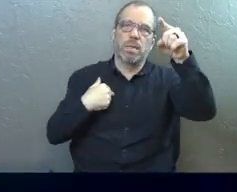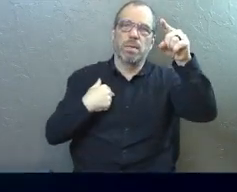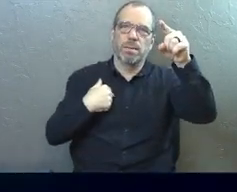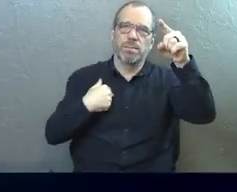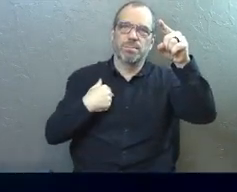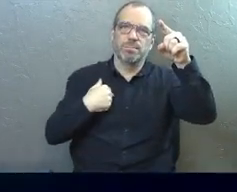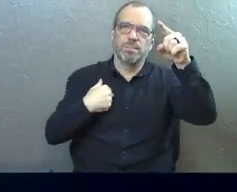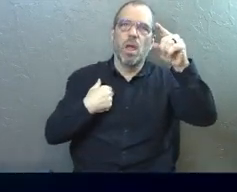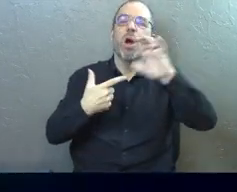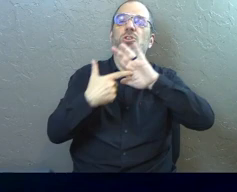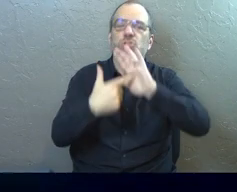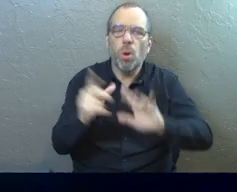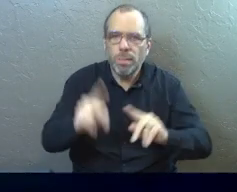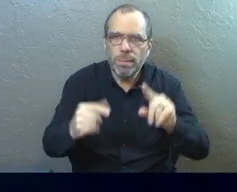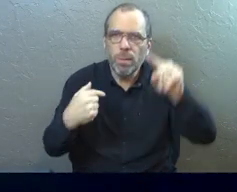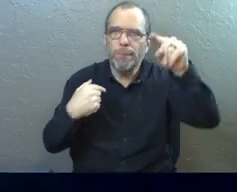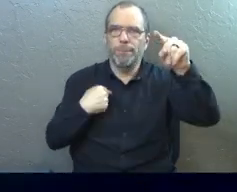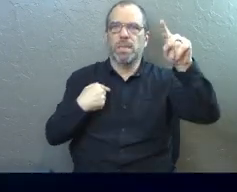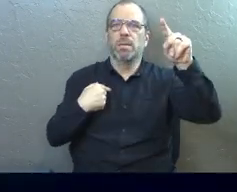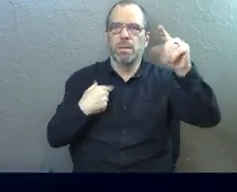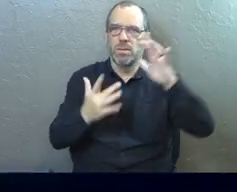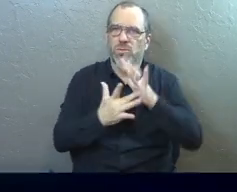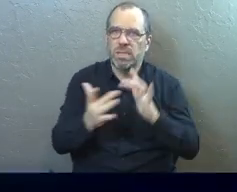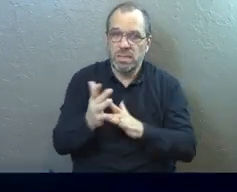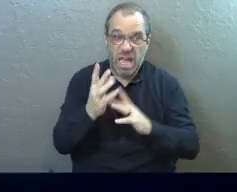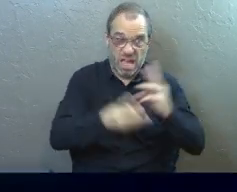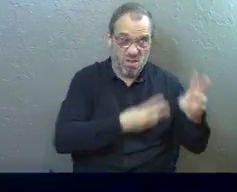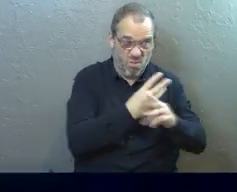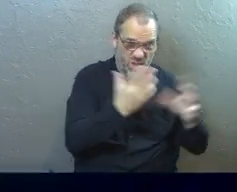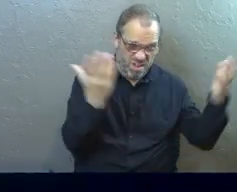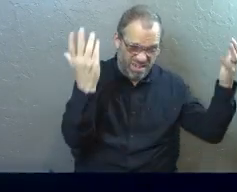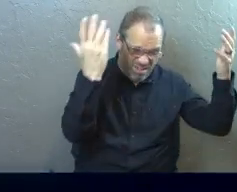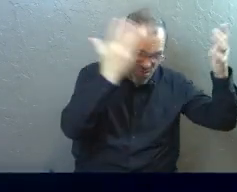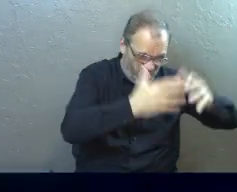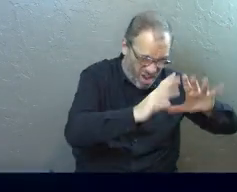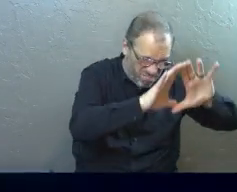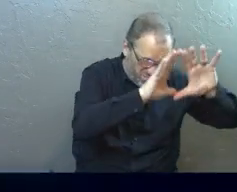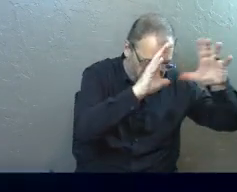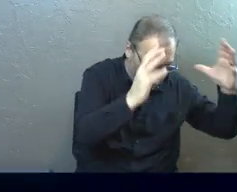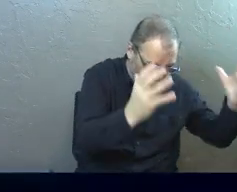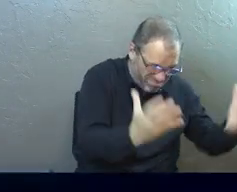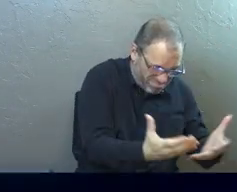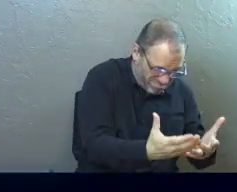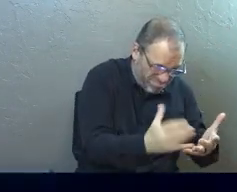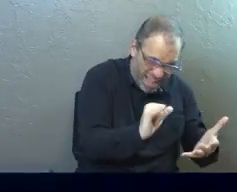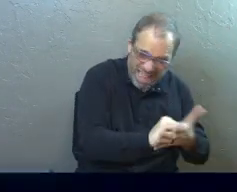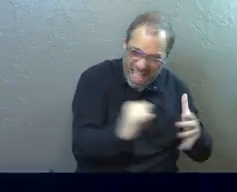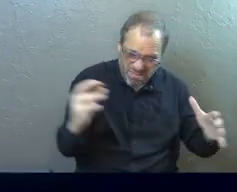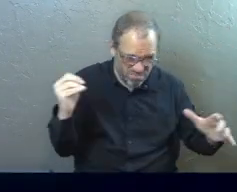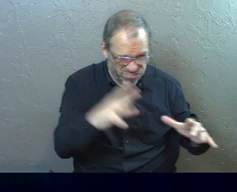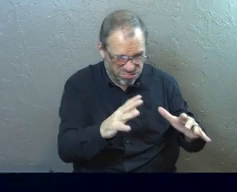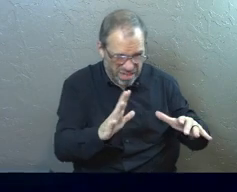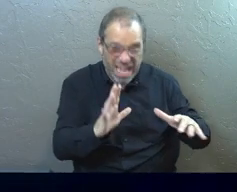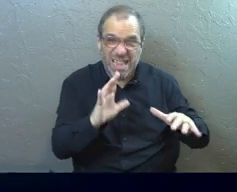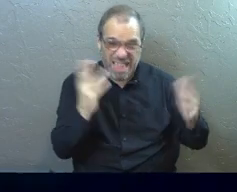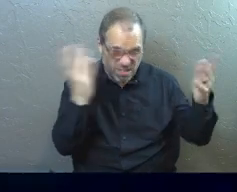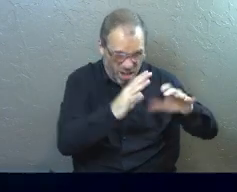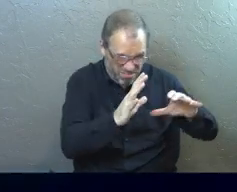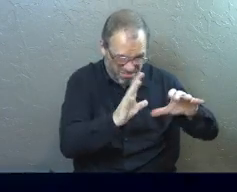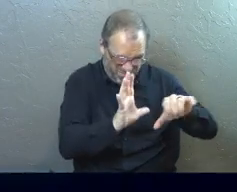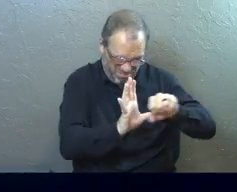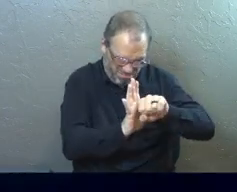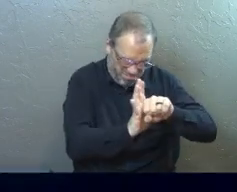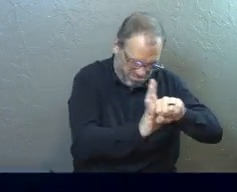Show others what I'm like. And in a world that is so dark, the more we do this, the more we will push back that